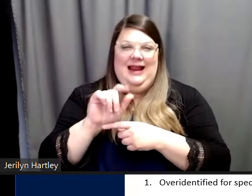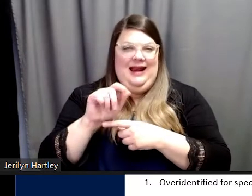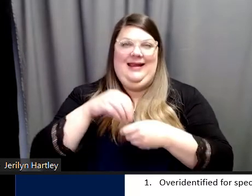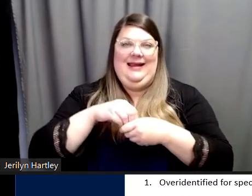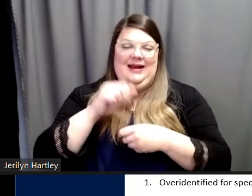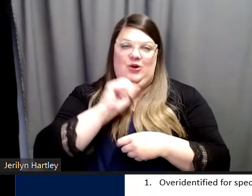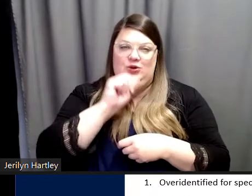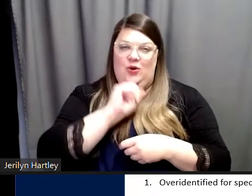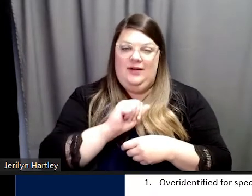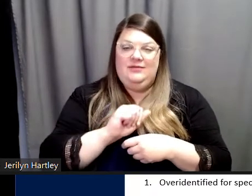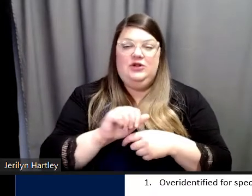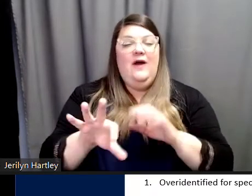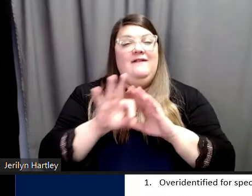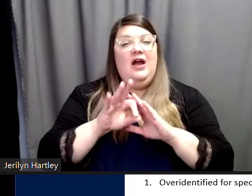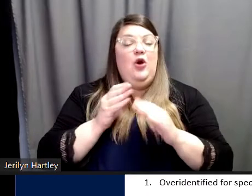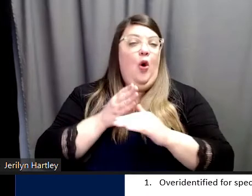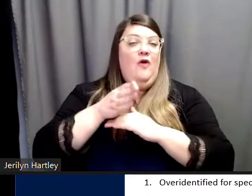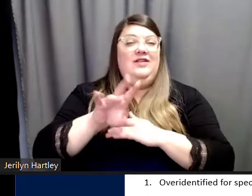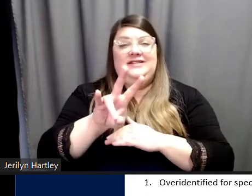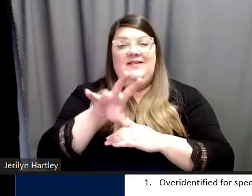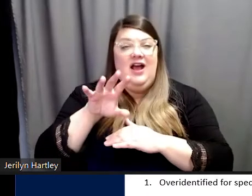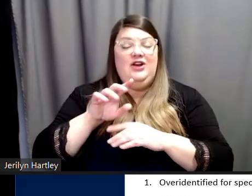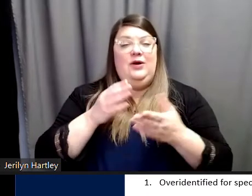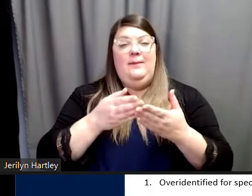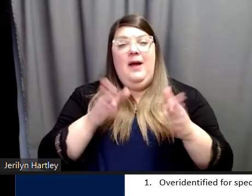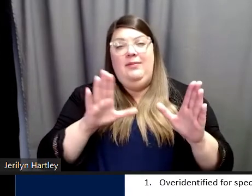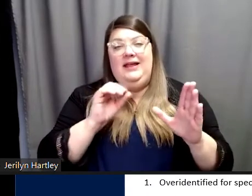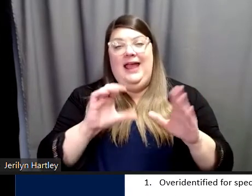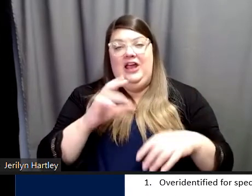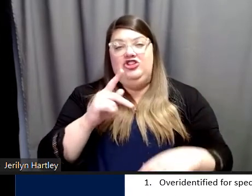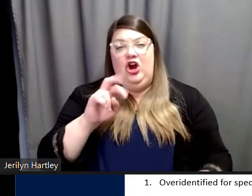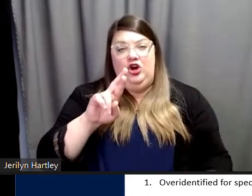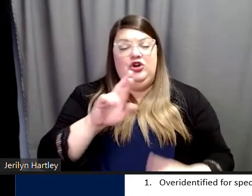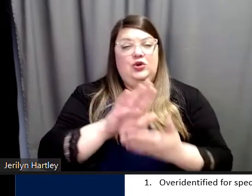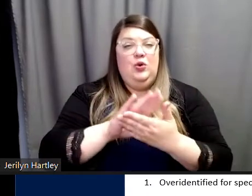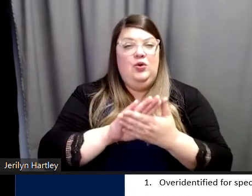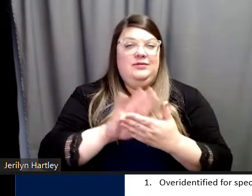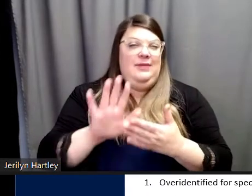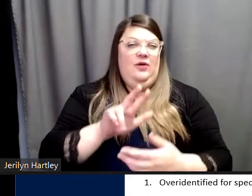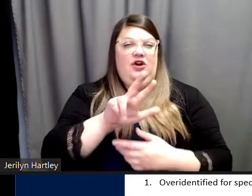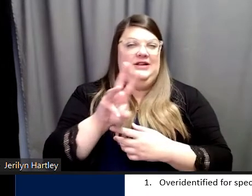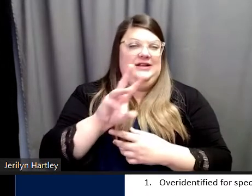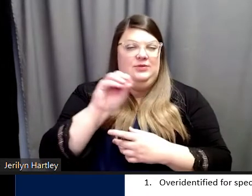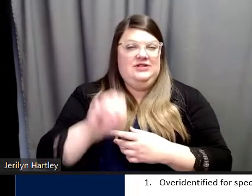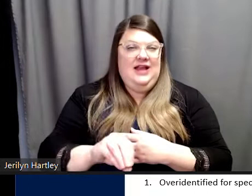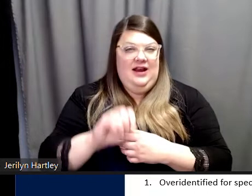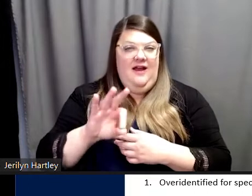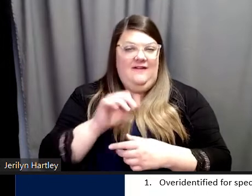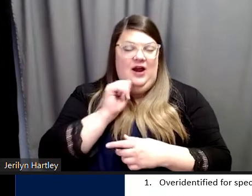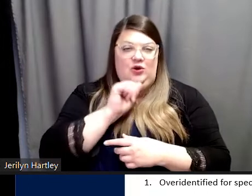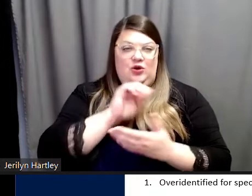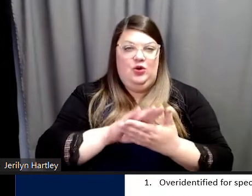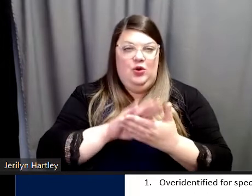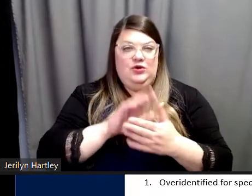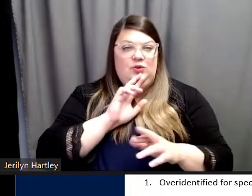So what I found was that over 700 public and charter schools, or about 36% of Arizona schools, had reported zero